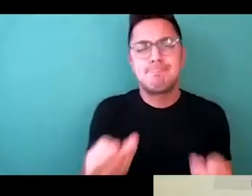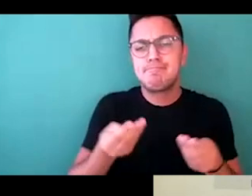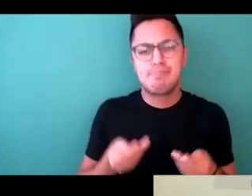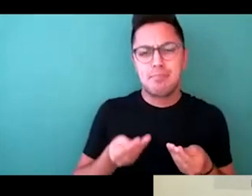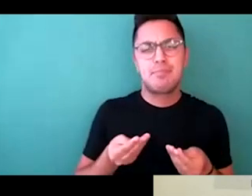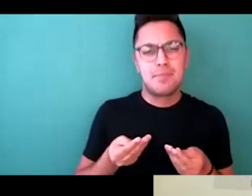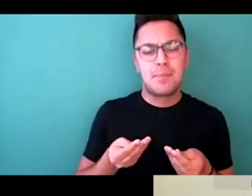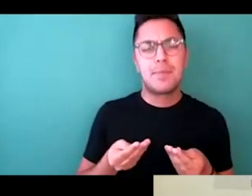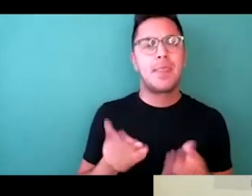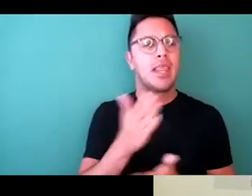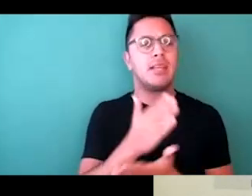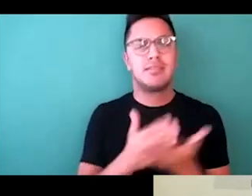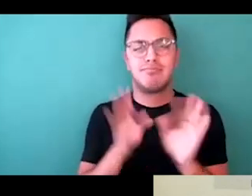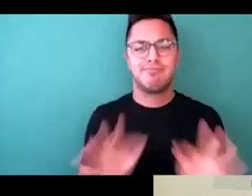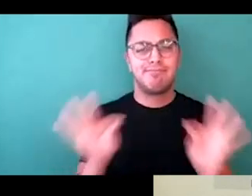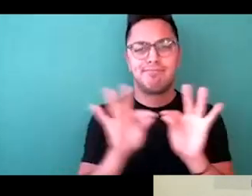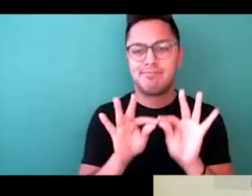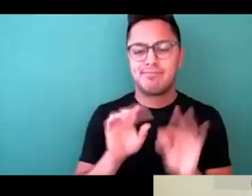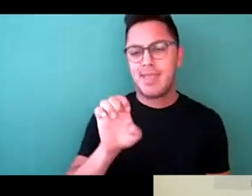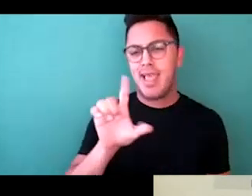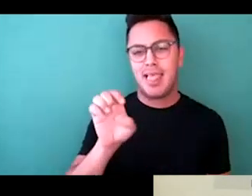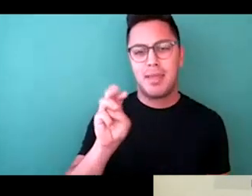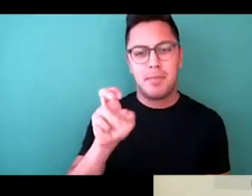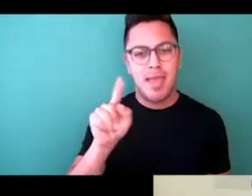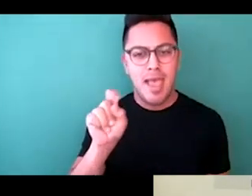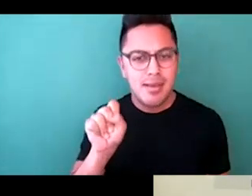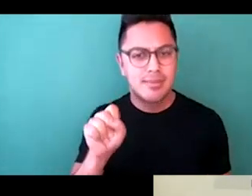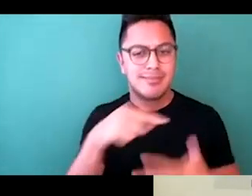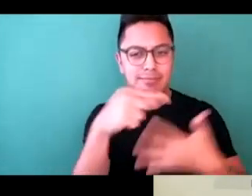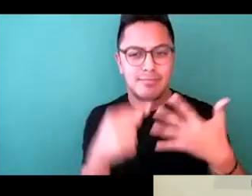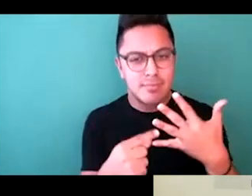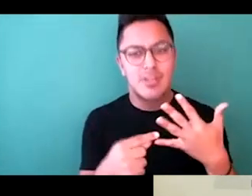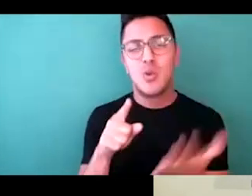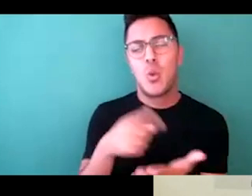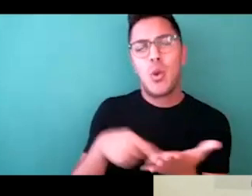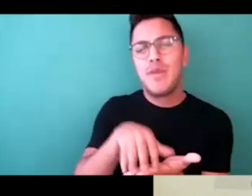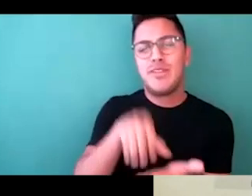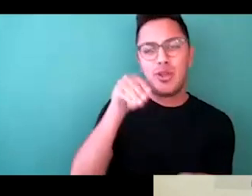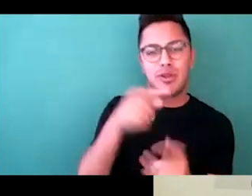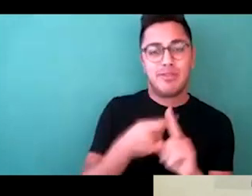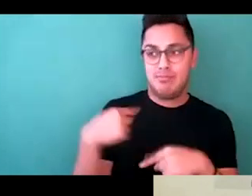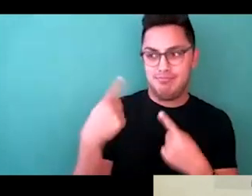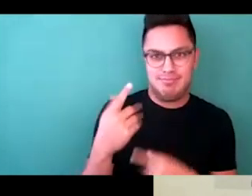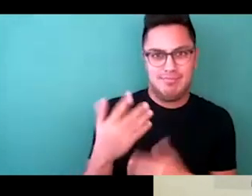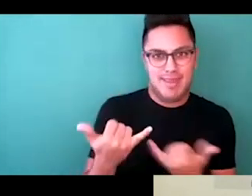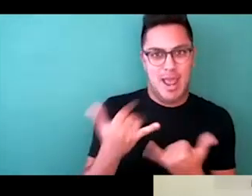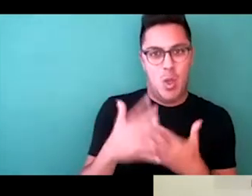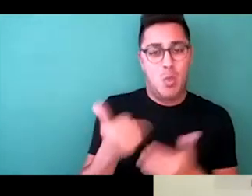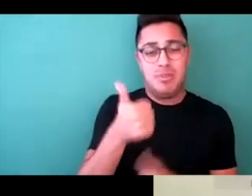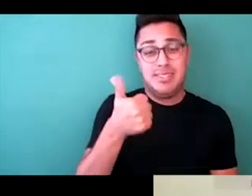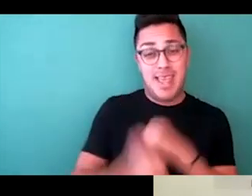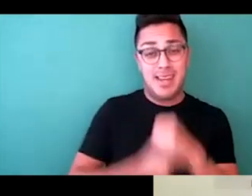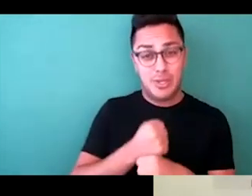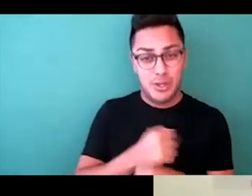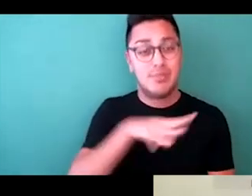key elements and what you really learned from this almost decade of working in the accessibility